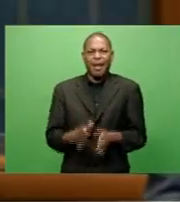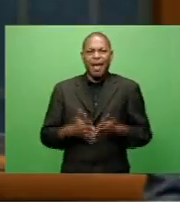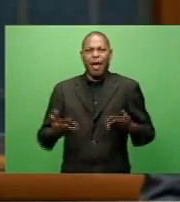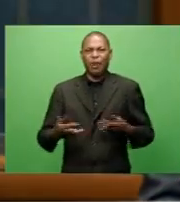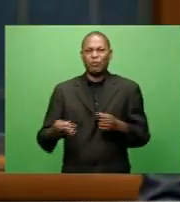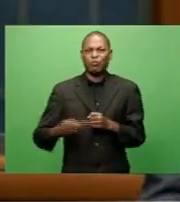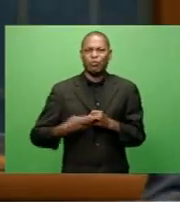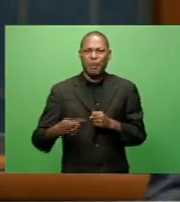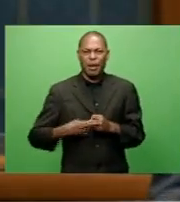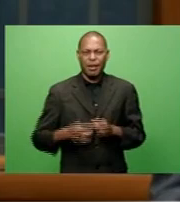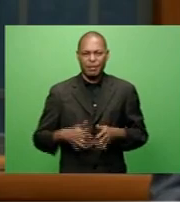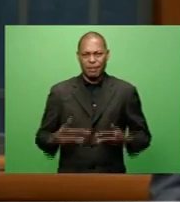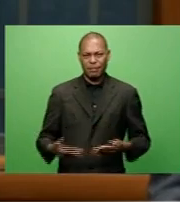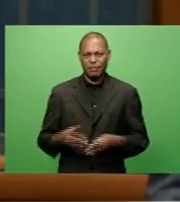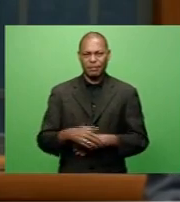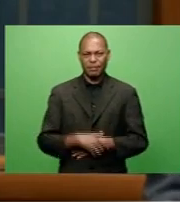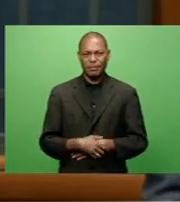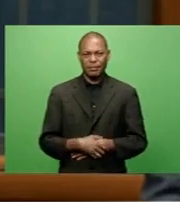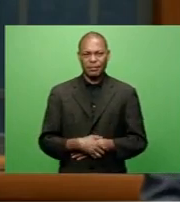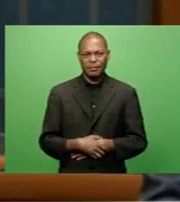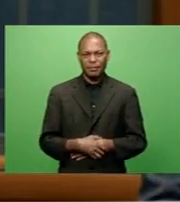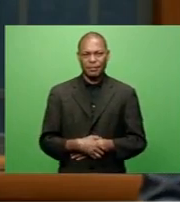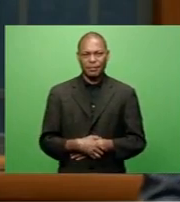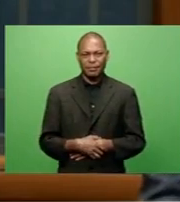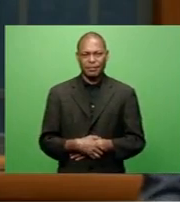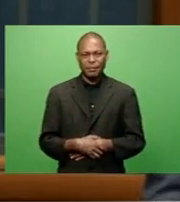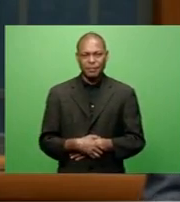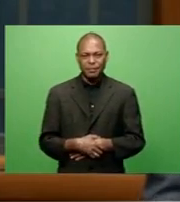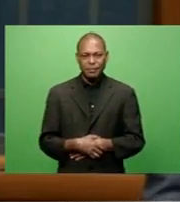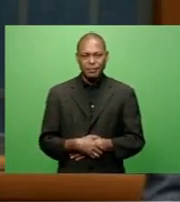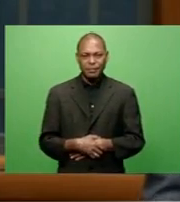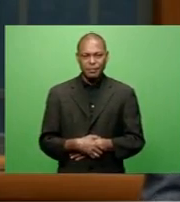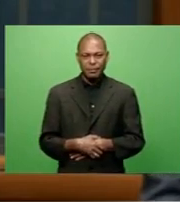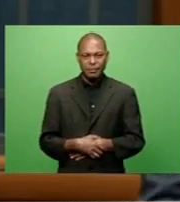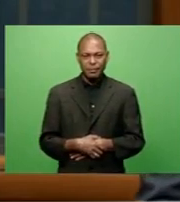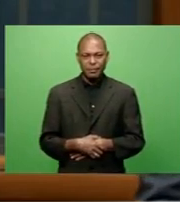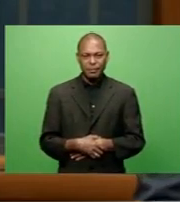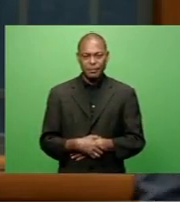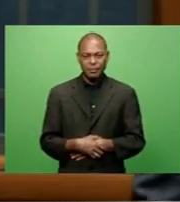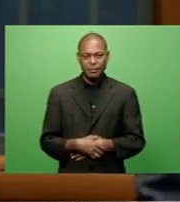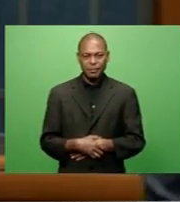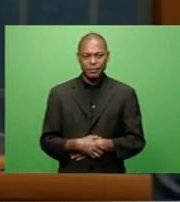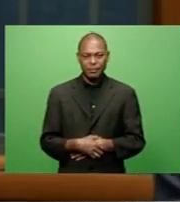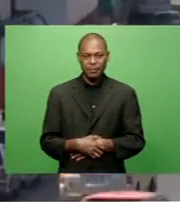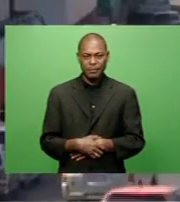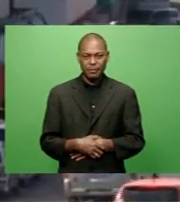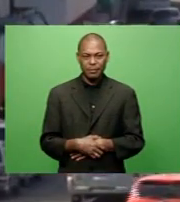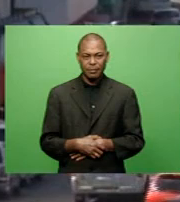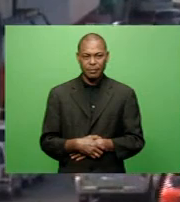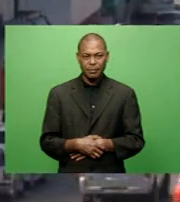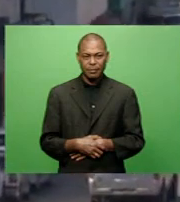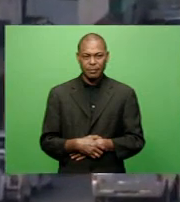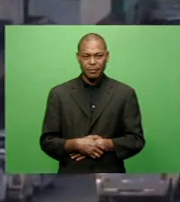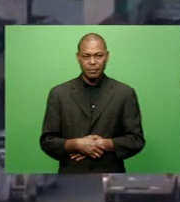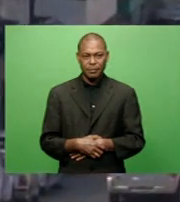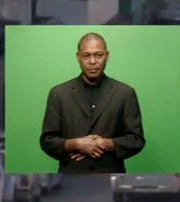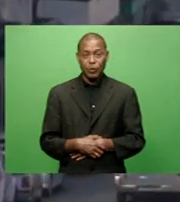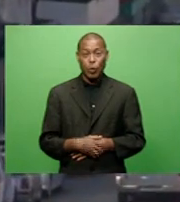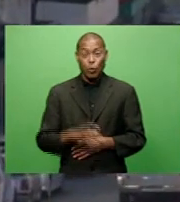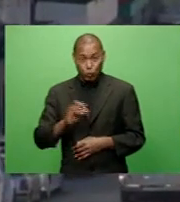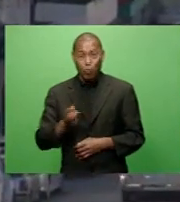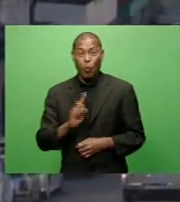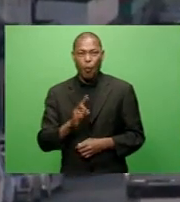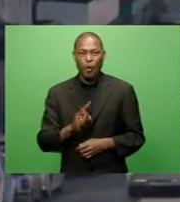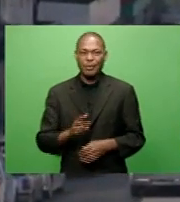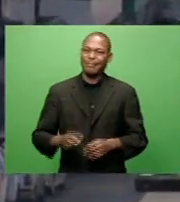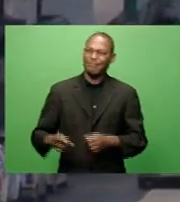We understand it means jobs for our people. We understand it means dignity and security. And that is why our economy's revival is the